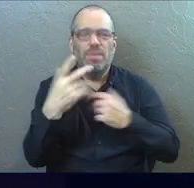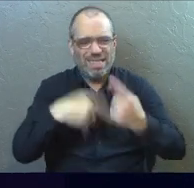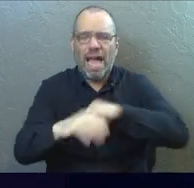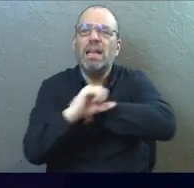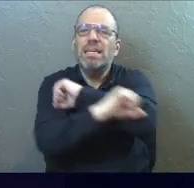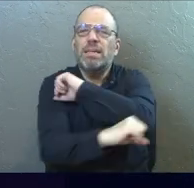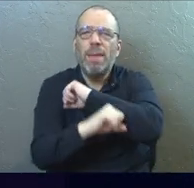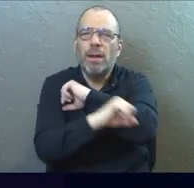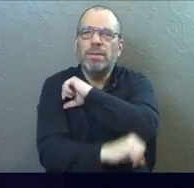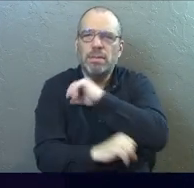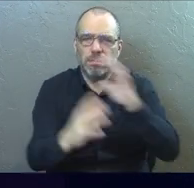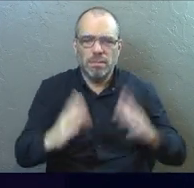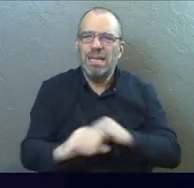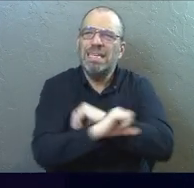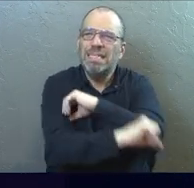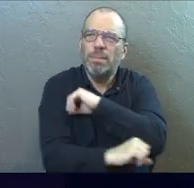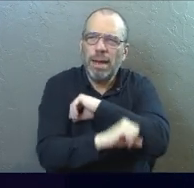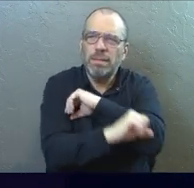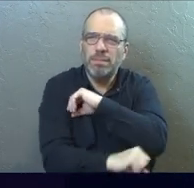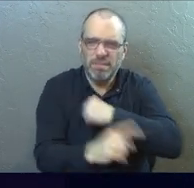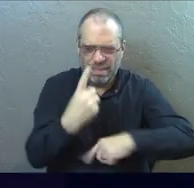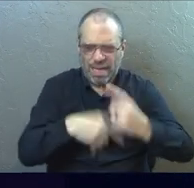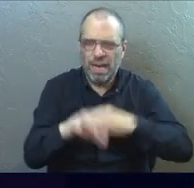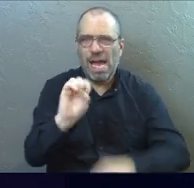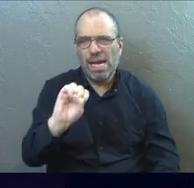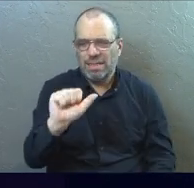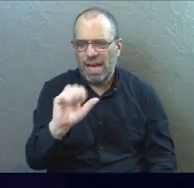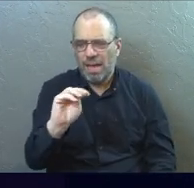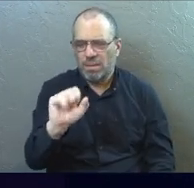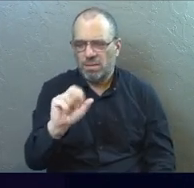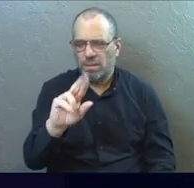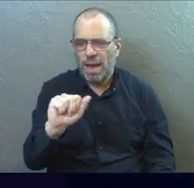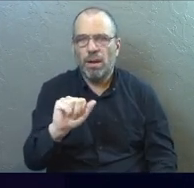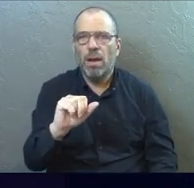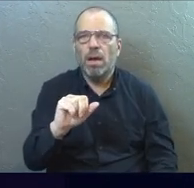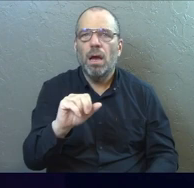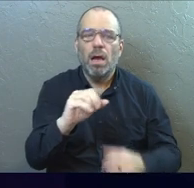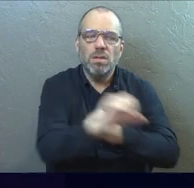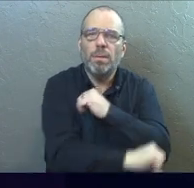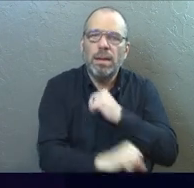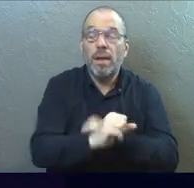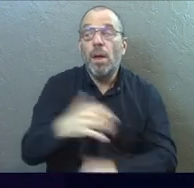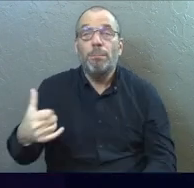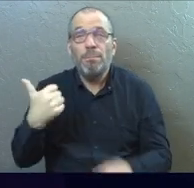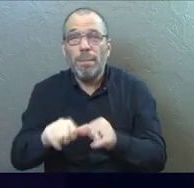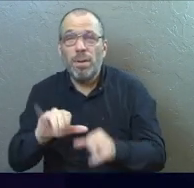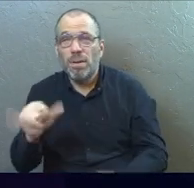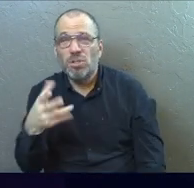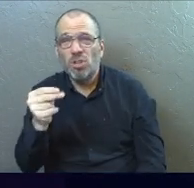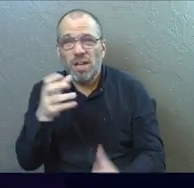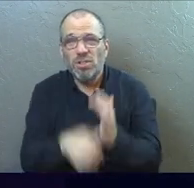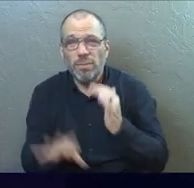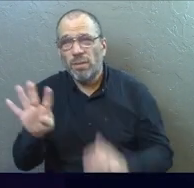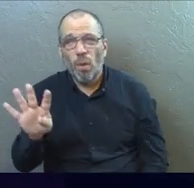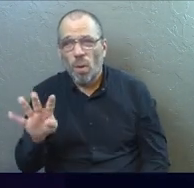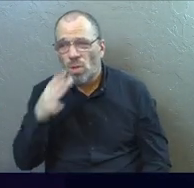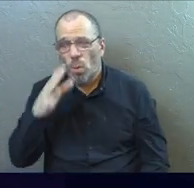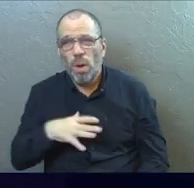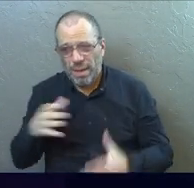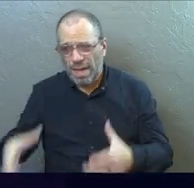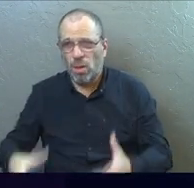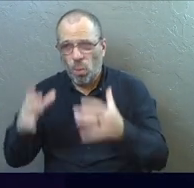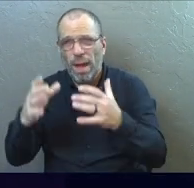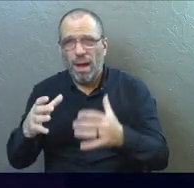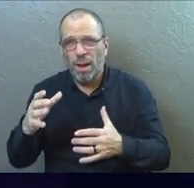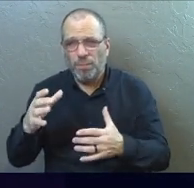history there, and if you've ever heard a teaching on the Samaritan woman at the well that Jesus was taking care of the